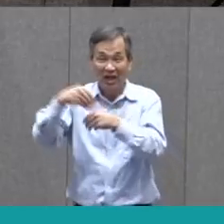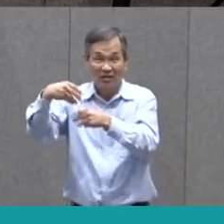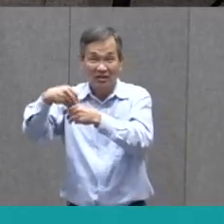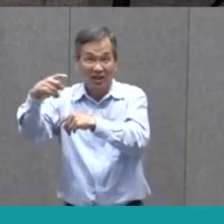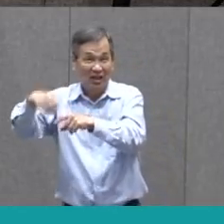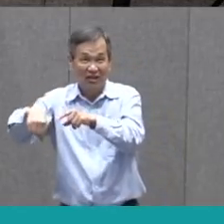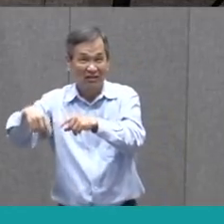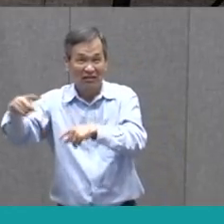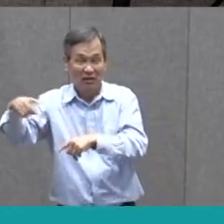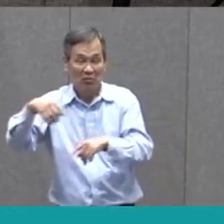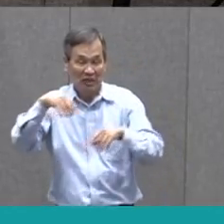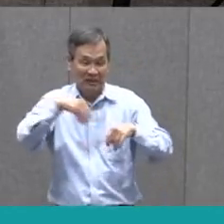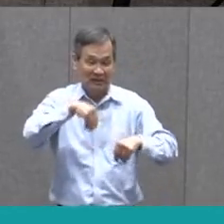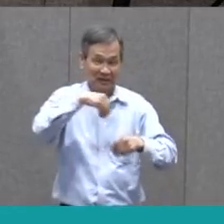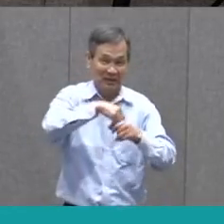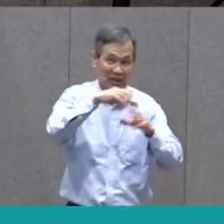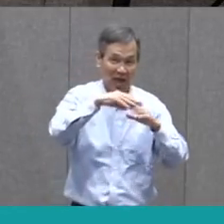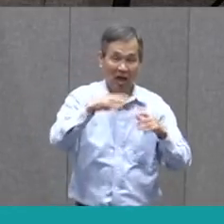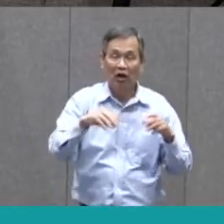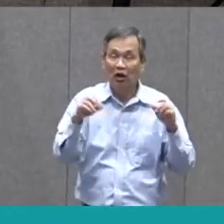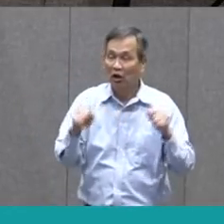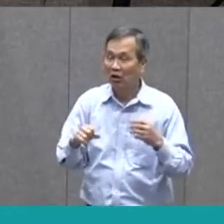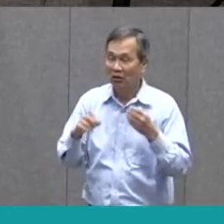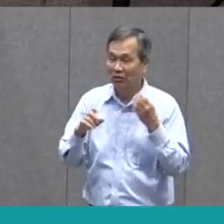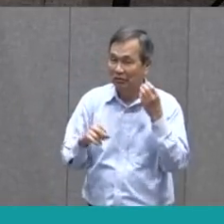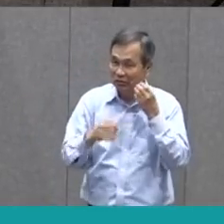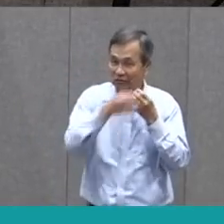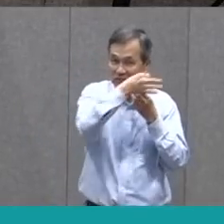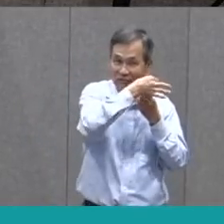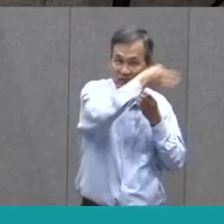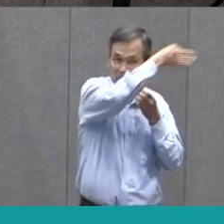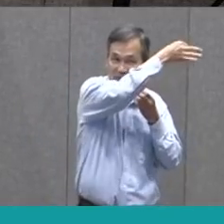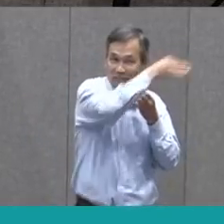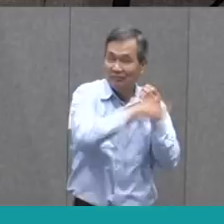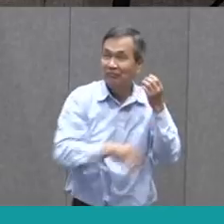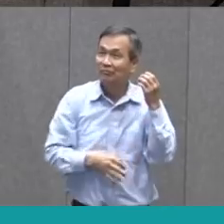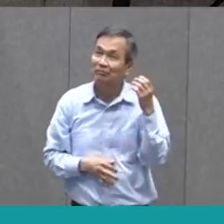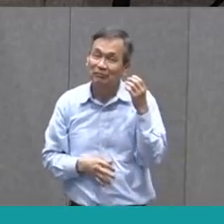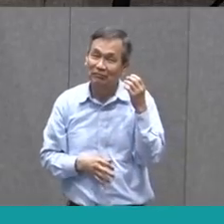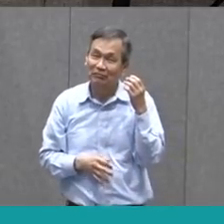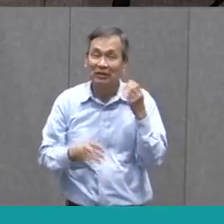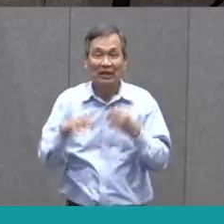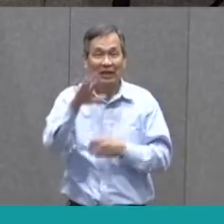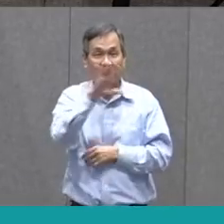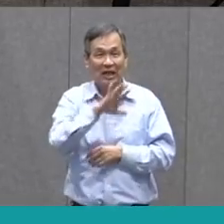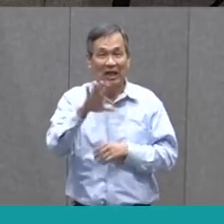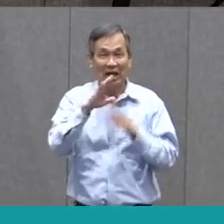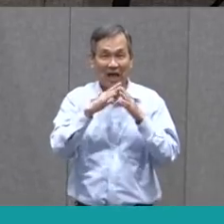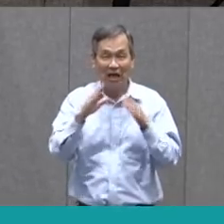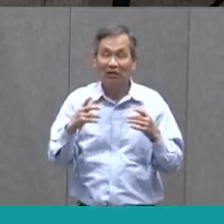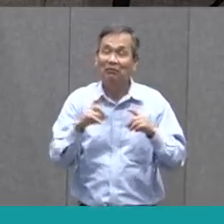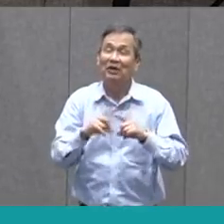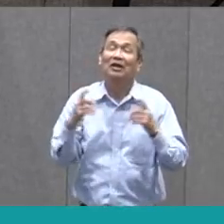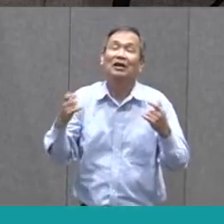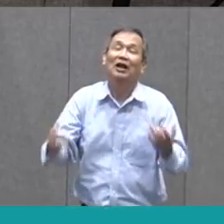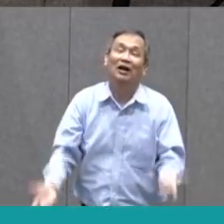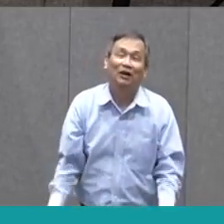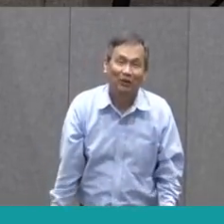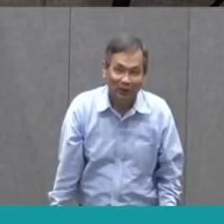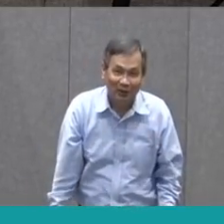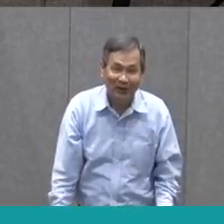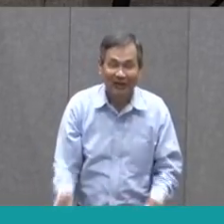wouldn't hear the person. But I could still be fairly mobile around my house. And now, look, somebody